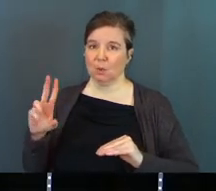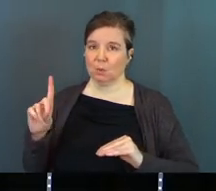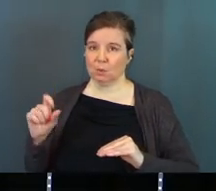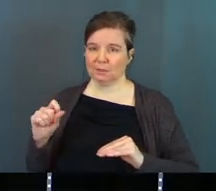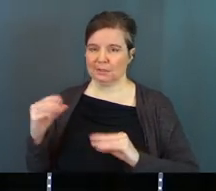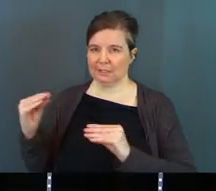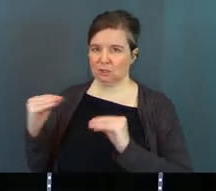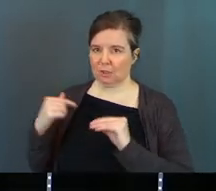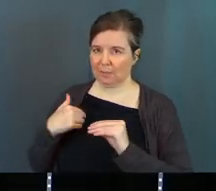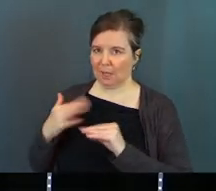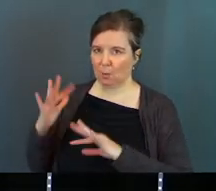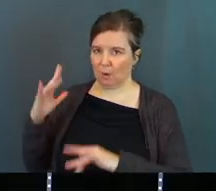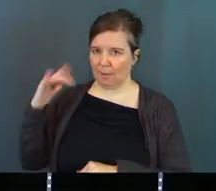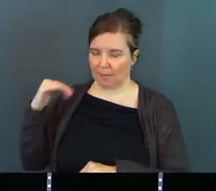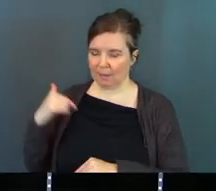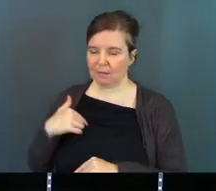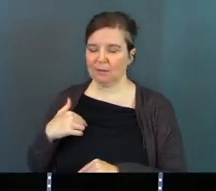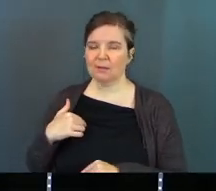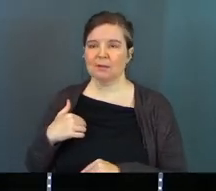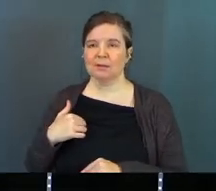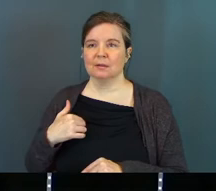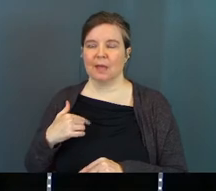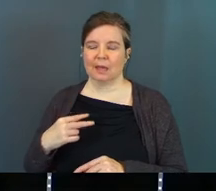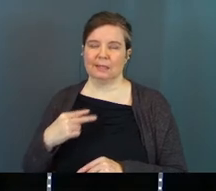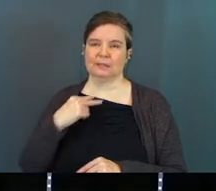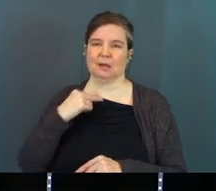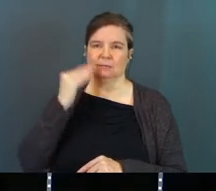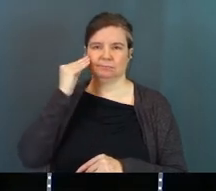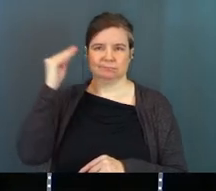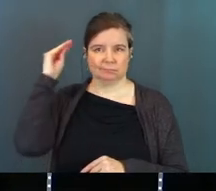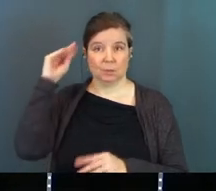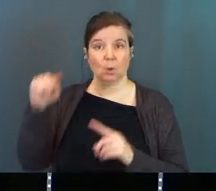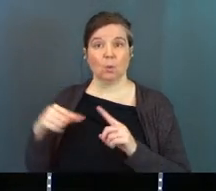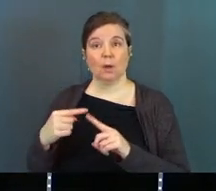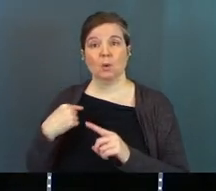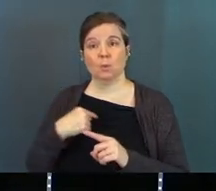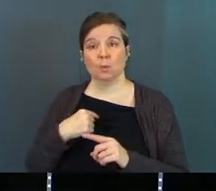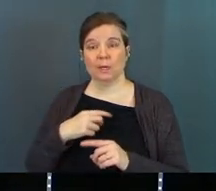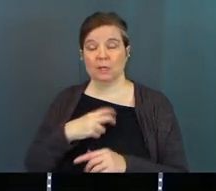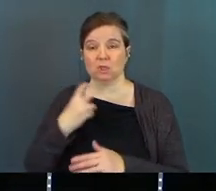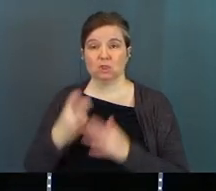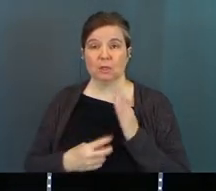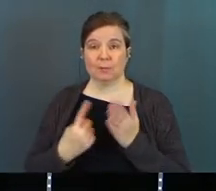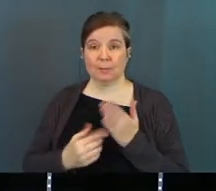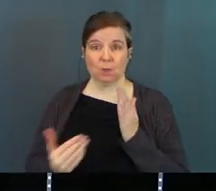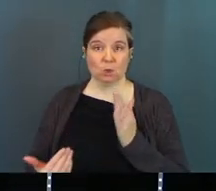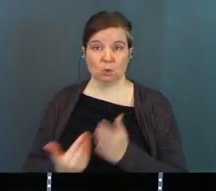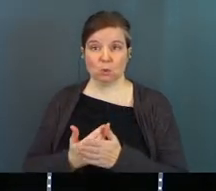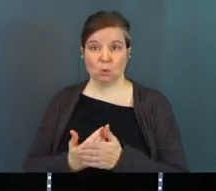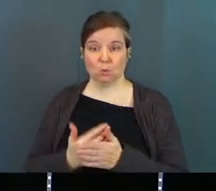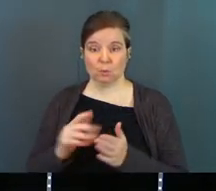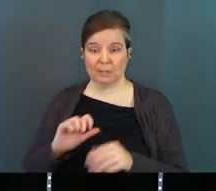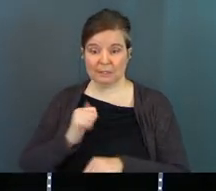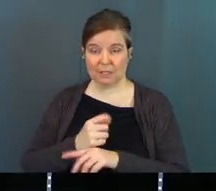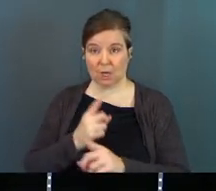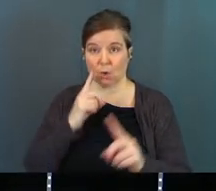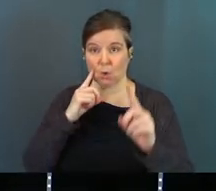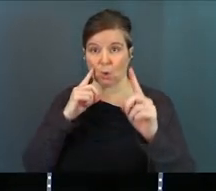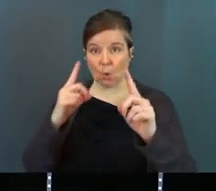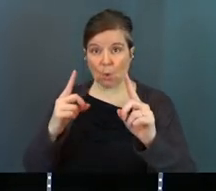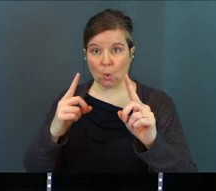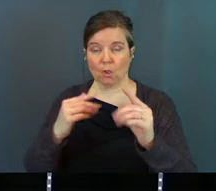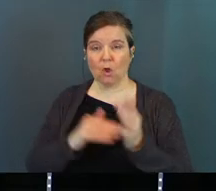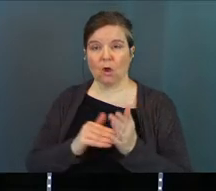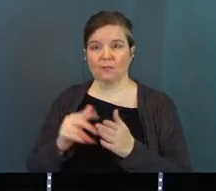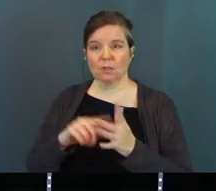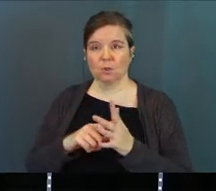he taught me this a while back, and it stuck with me, okay? Is whenever we jump into something new, whenever we've set a goal for ourselves,